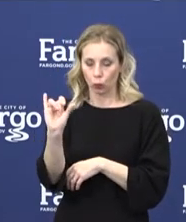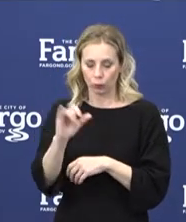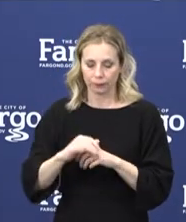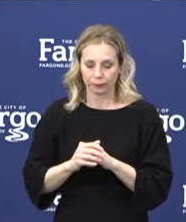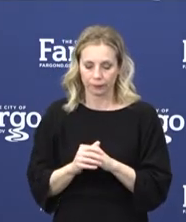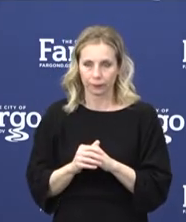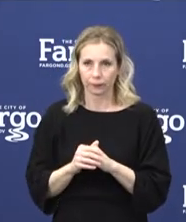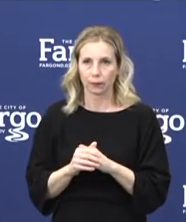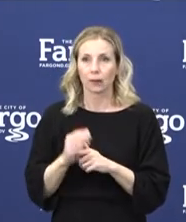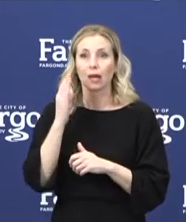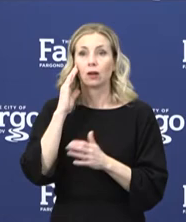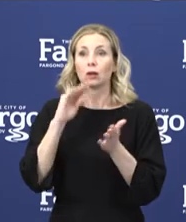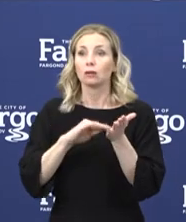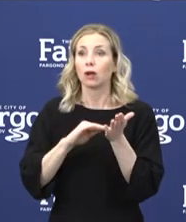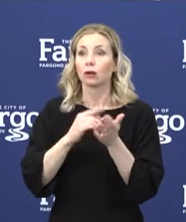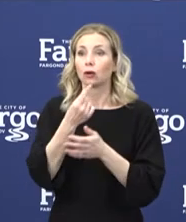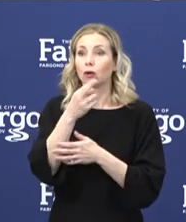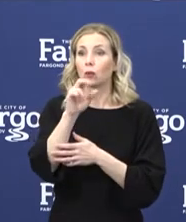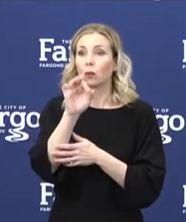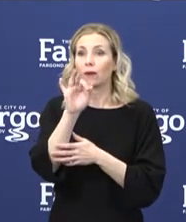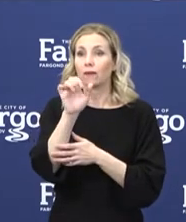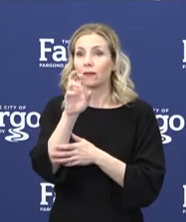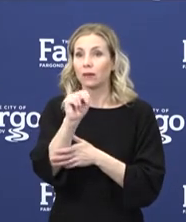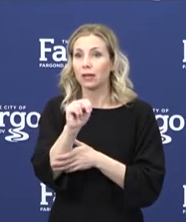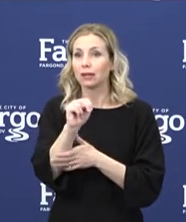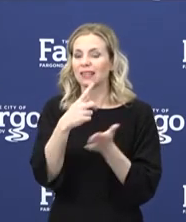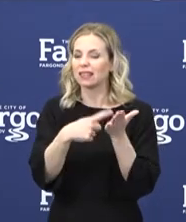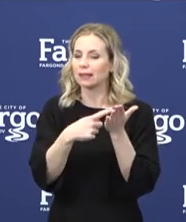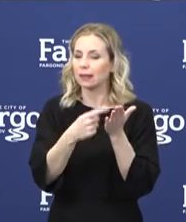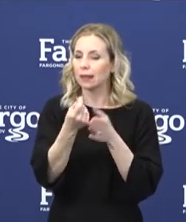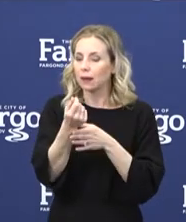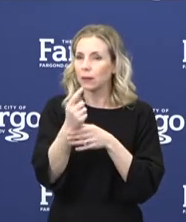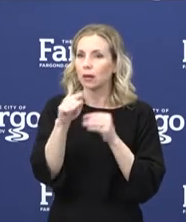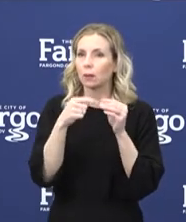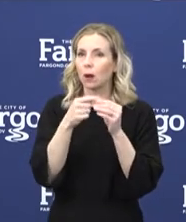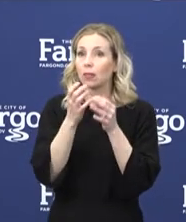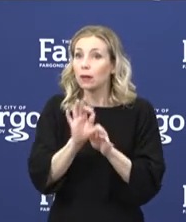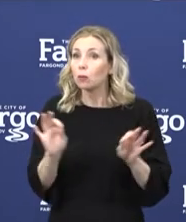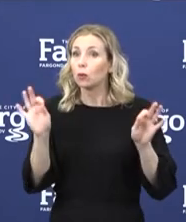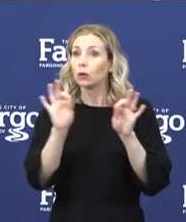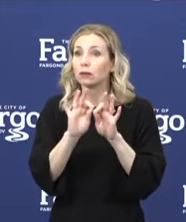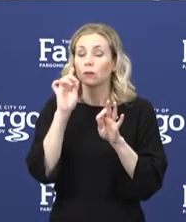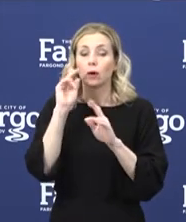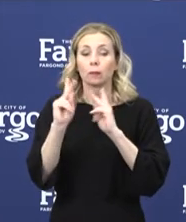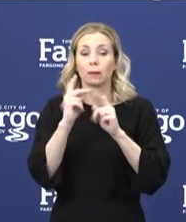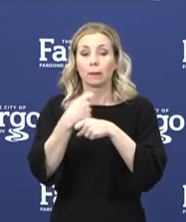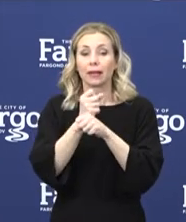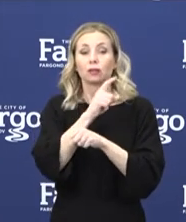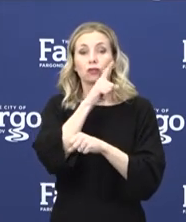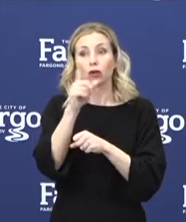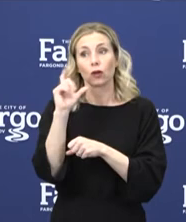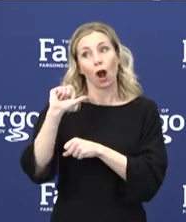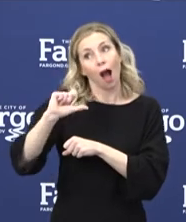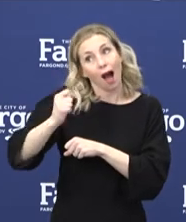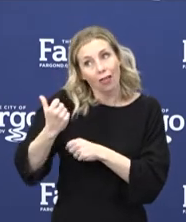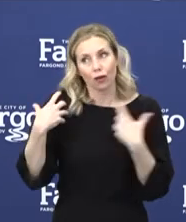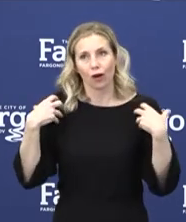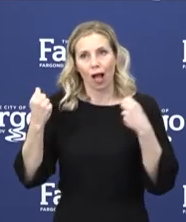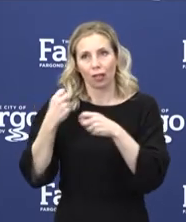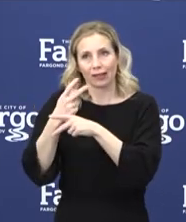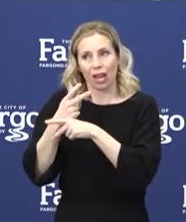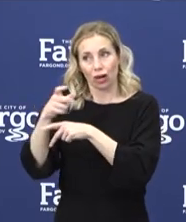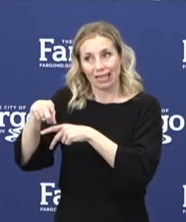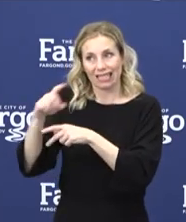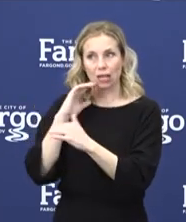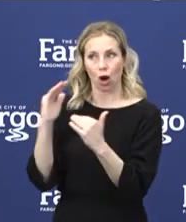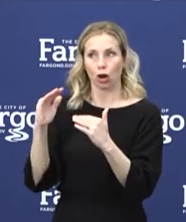I know Dr. Griffin also touched a little bit on the importance of people making sure that they get their other healthcare needs met. And I want to just